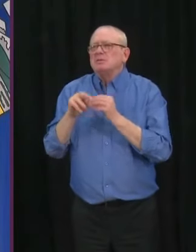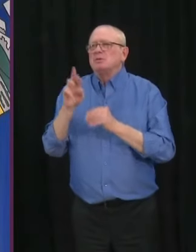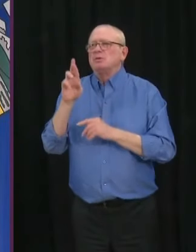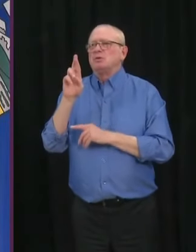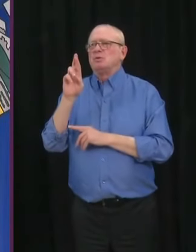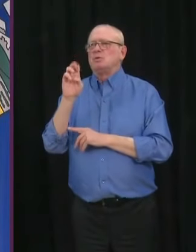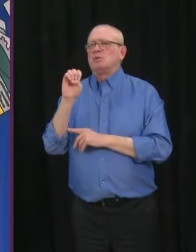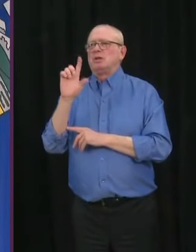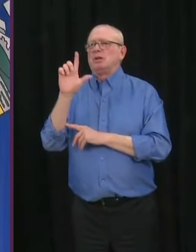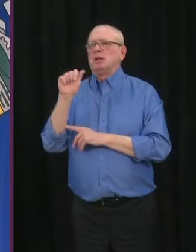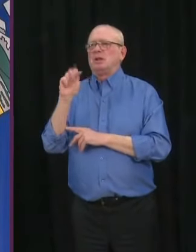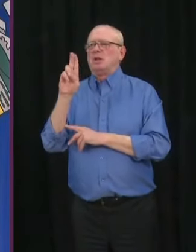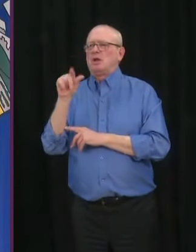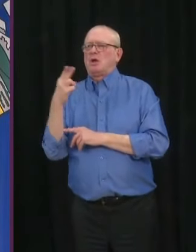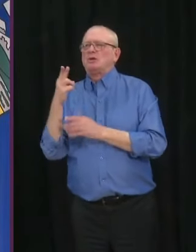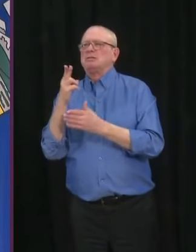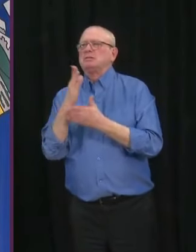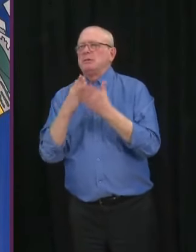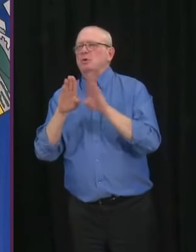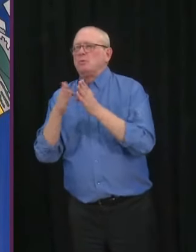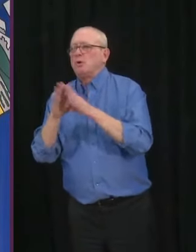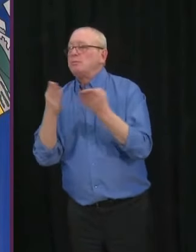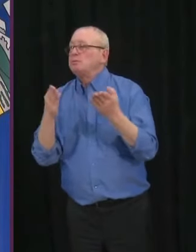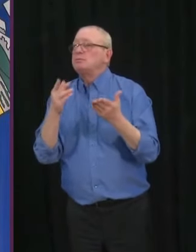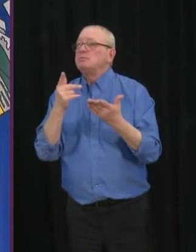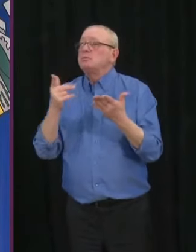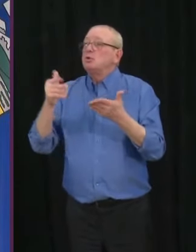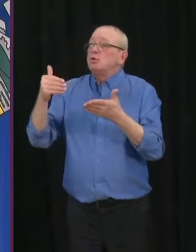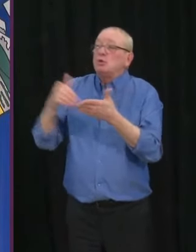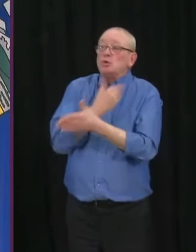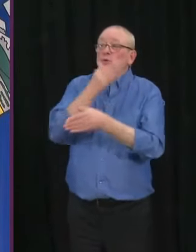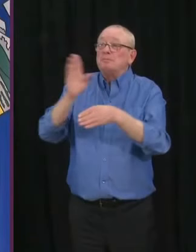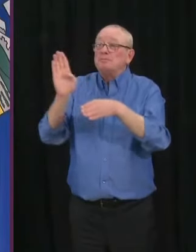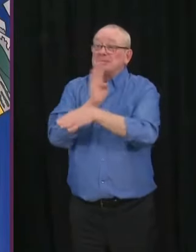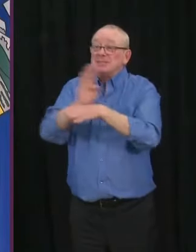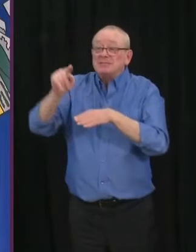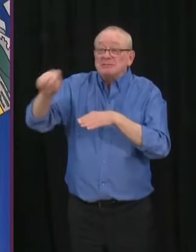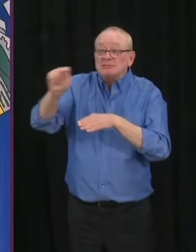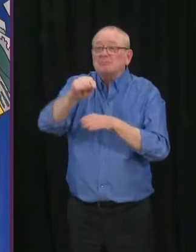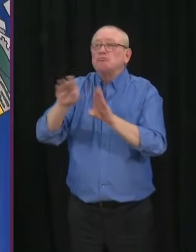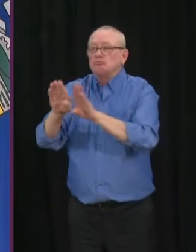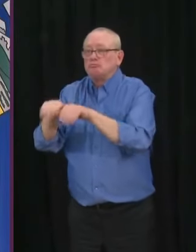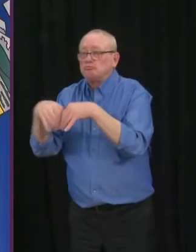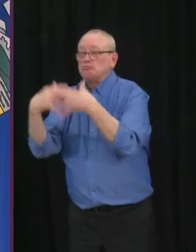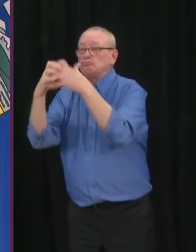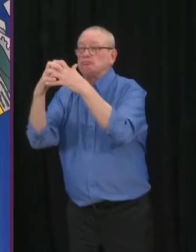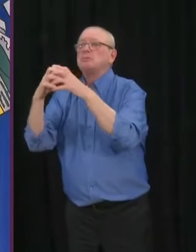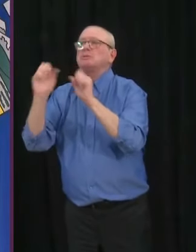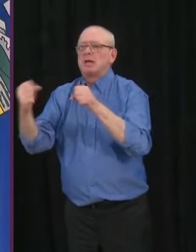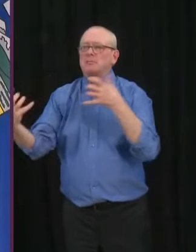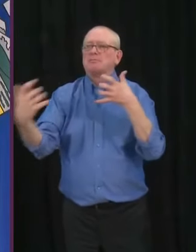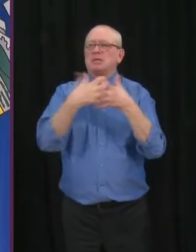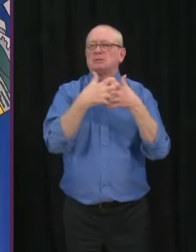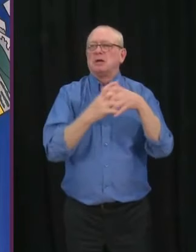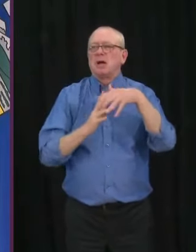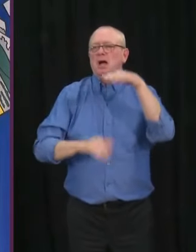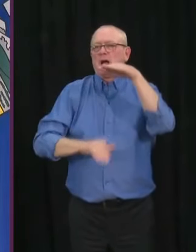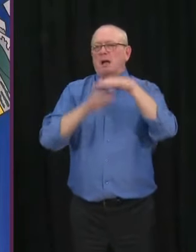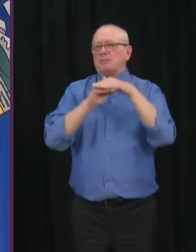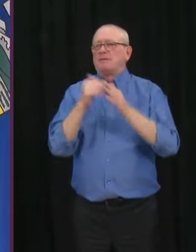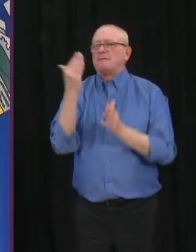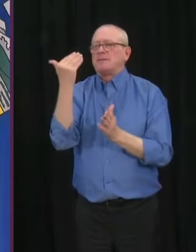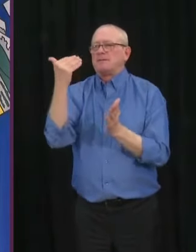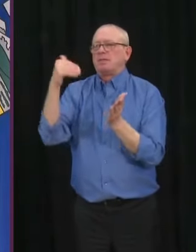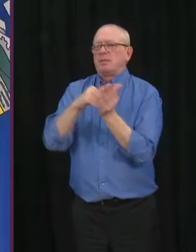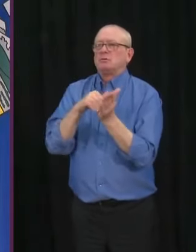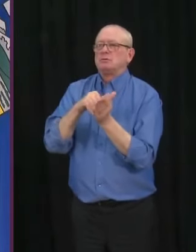pandemic from March 1st of 2020 coming forward. They will now be eligible for up to $15,000 of the relaunch grant. That